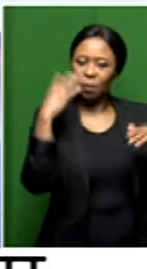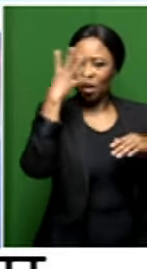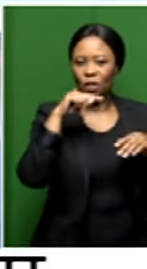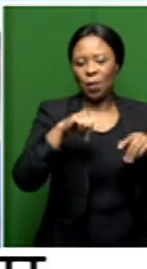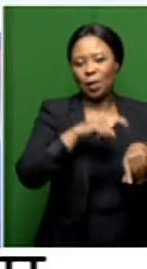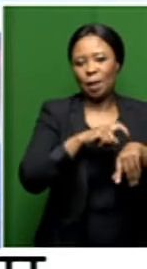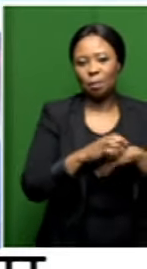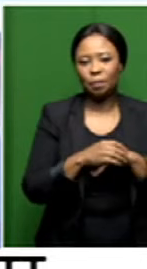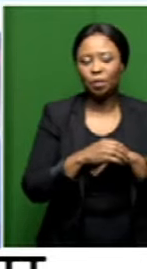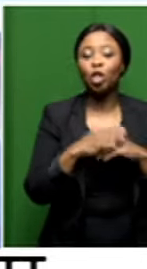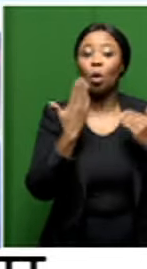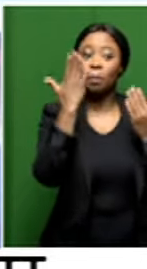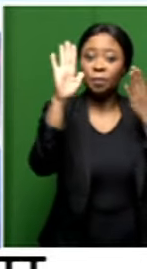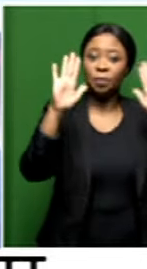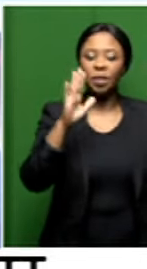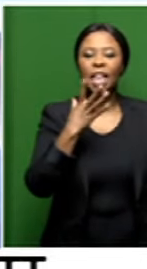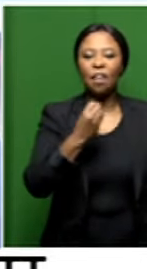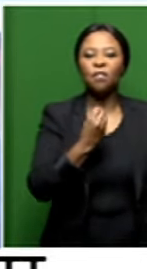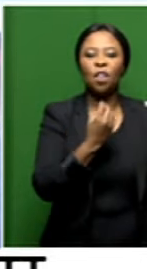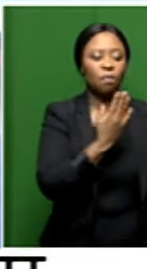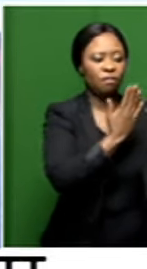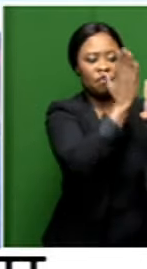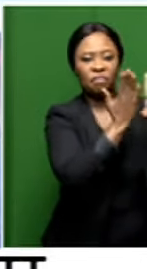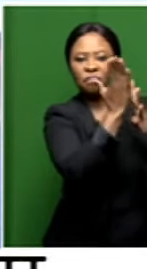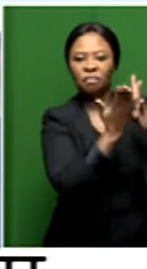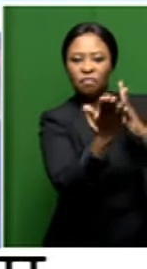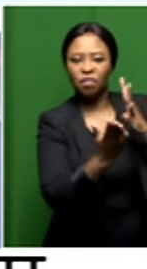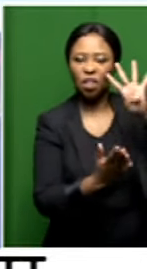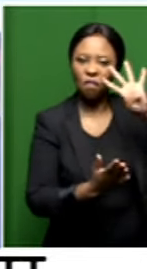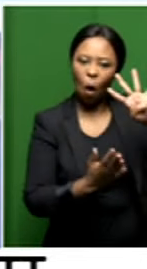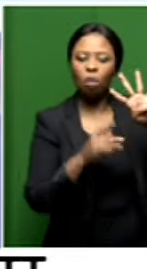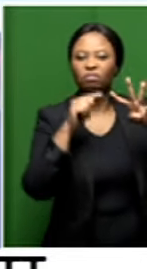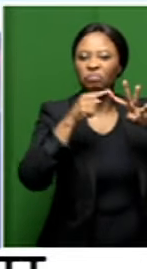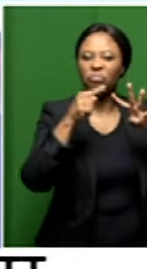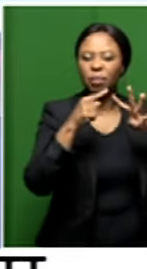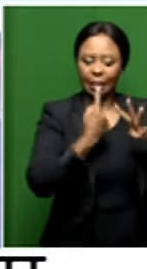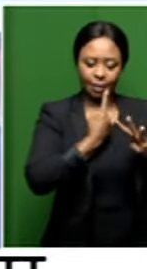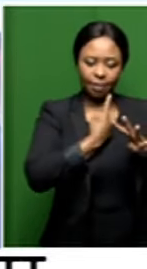exhibition is divided into four themes, which is the rituals of self-preservation,